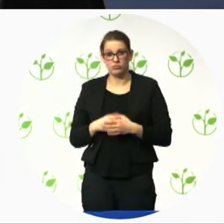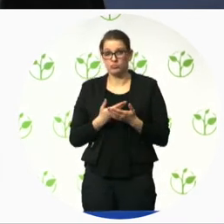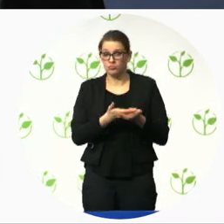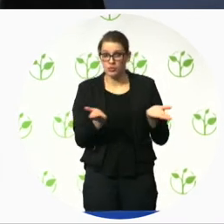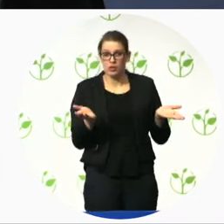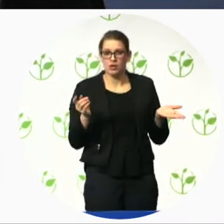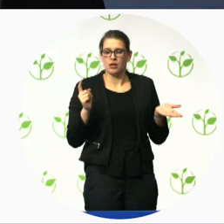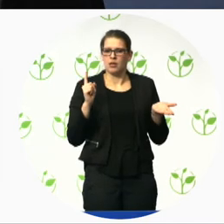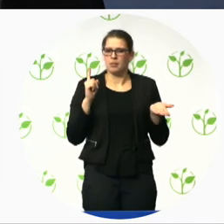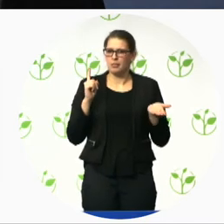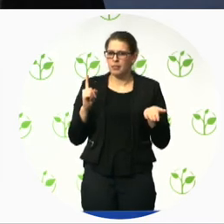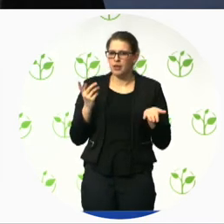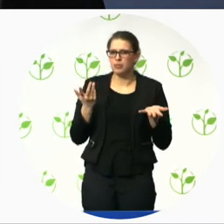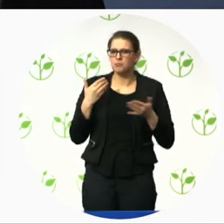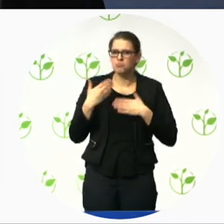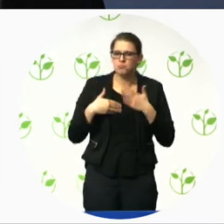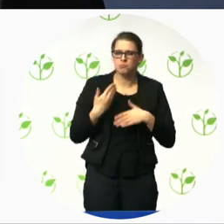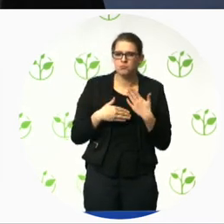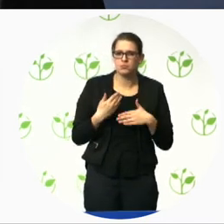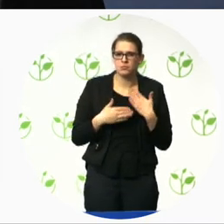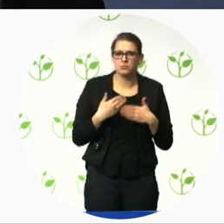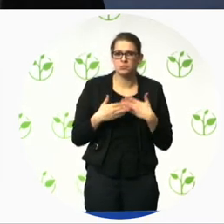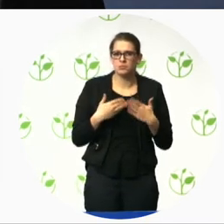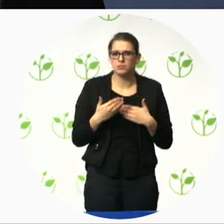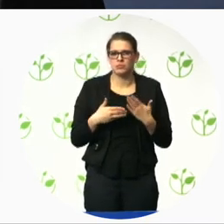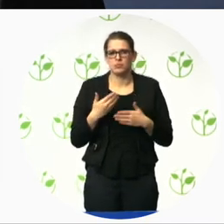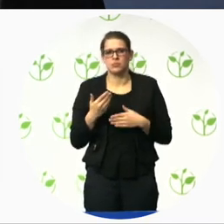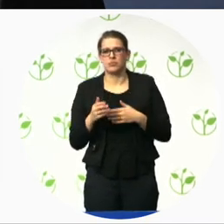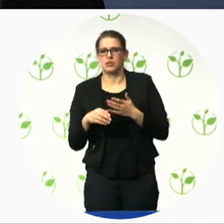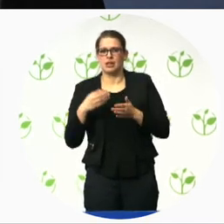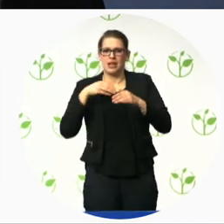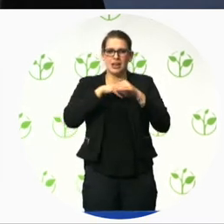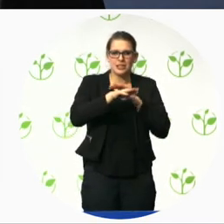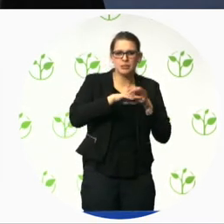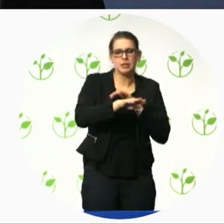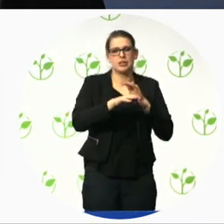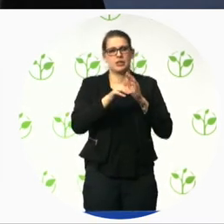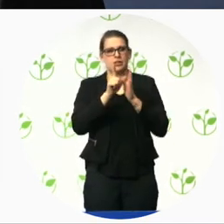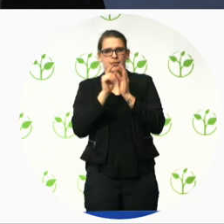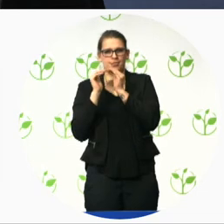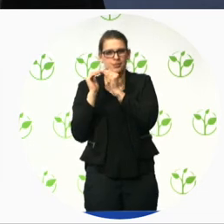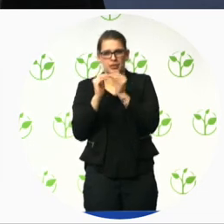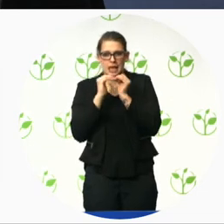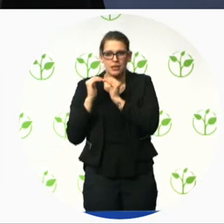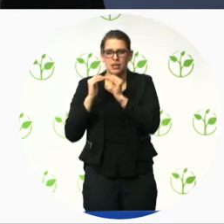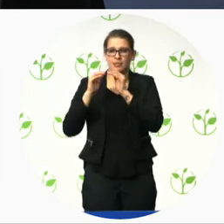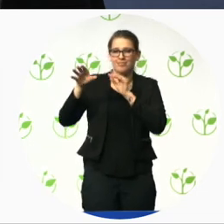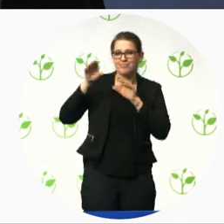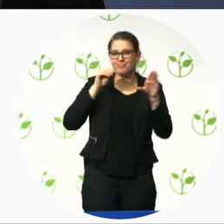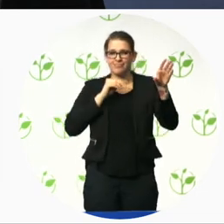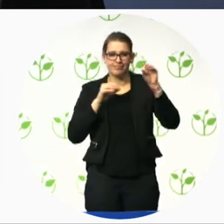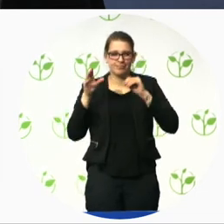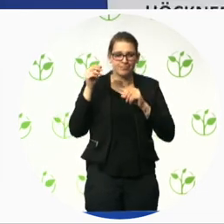the integrated accessibility standards as regards to operationalization of the